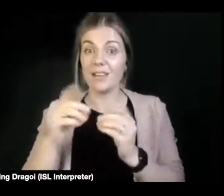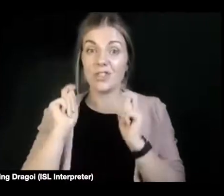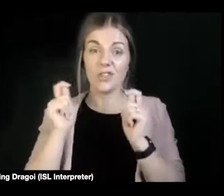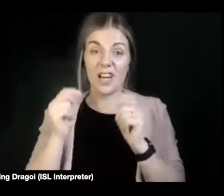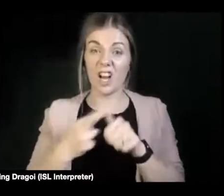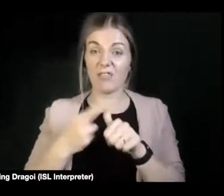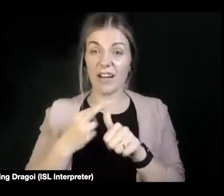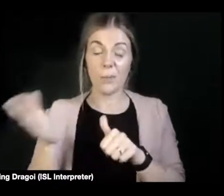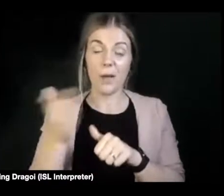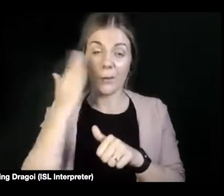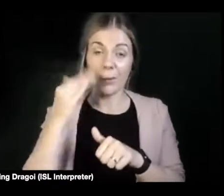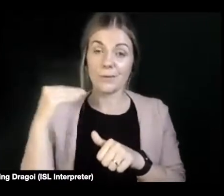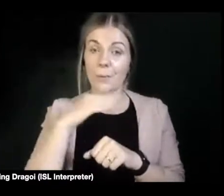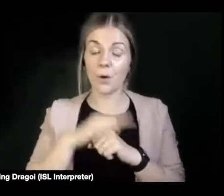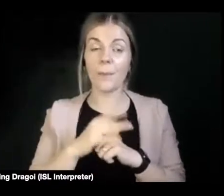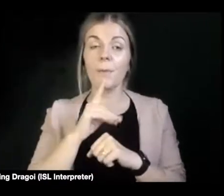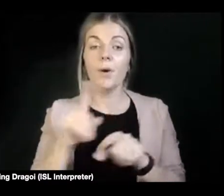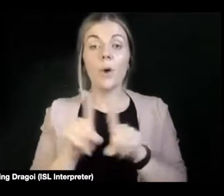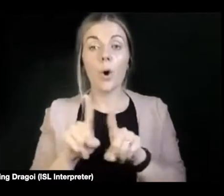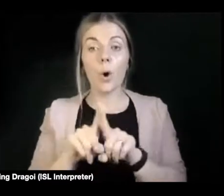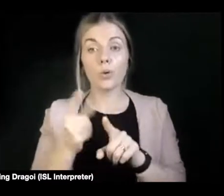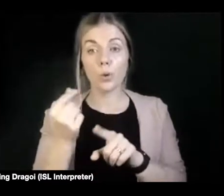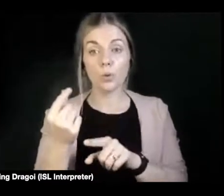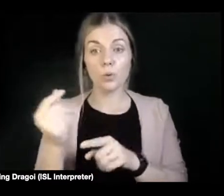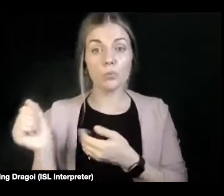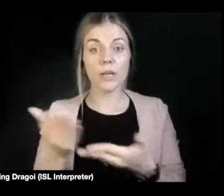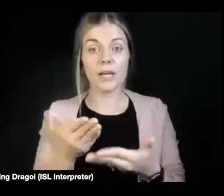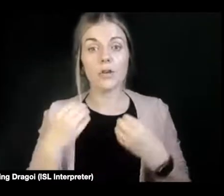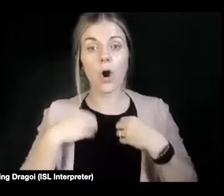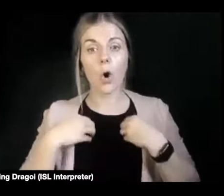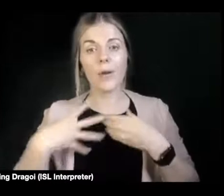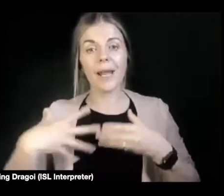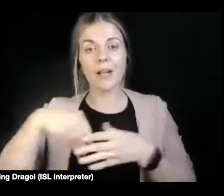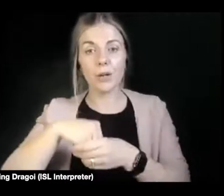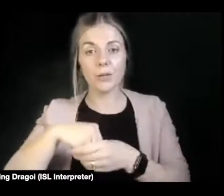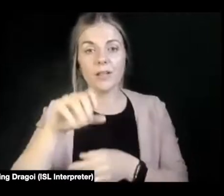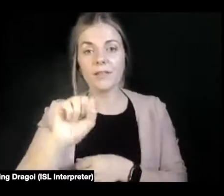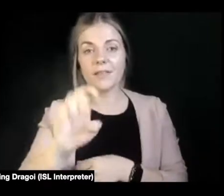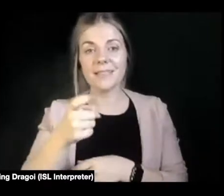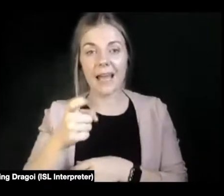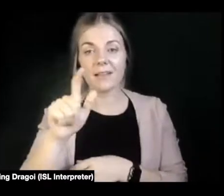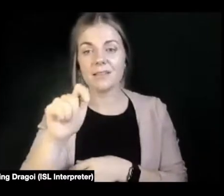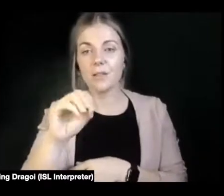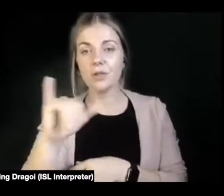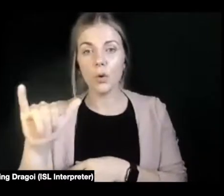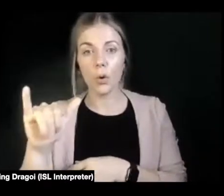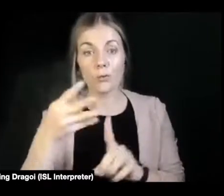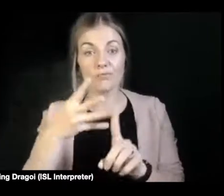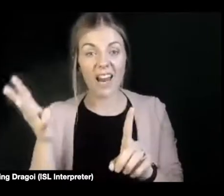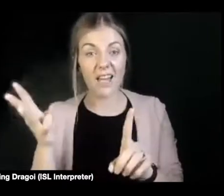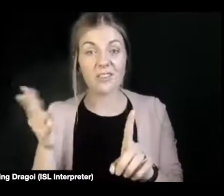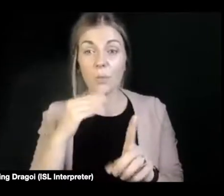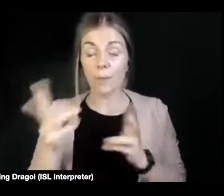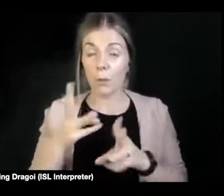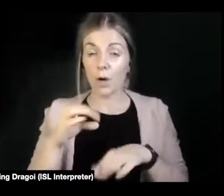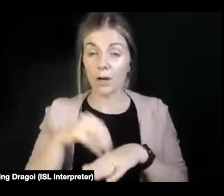that. But we're also bringing out our own inclusive sex toy range in the next few months. We've been working on it for